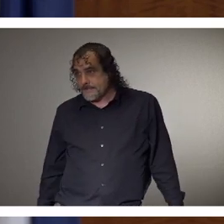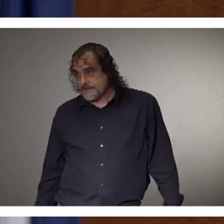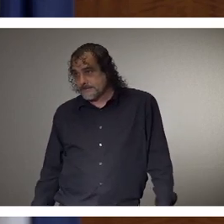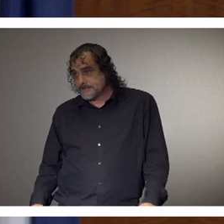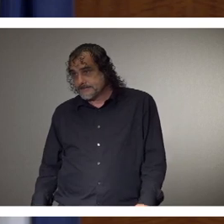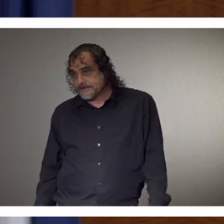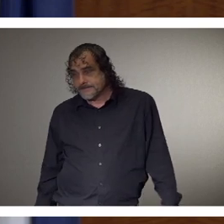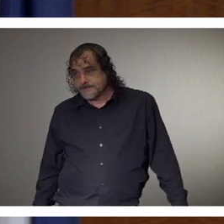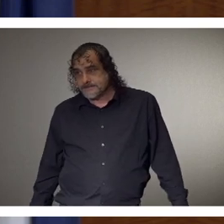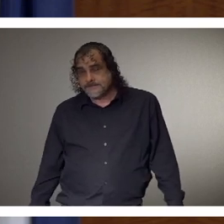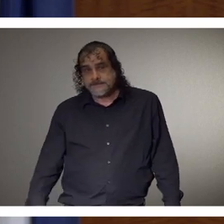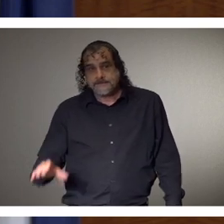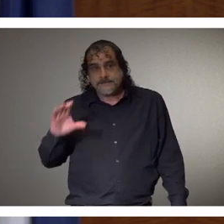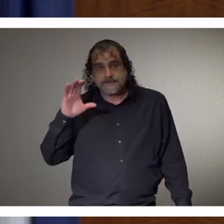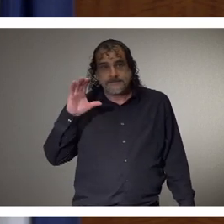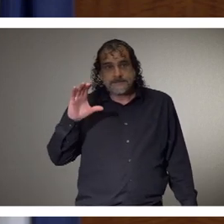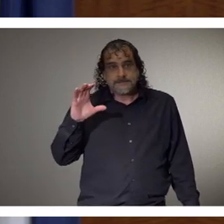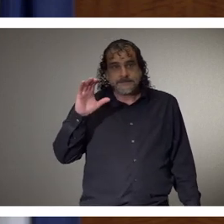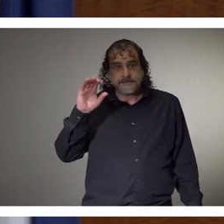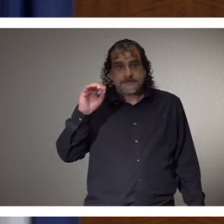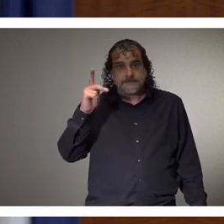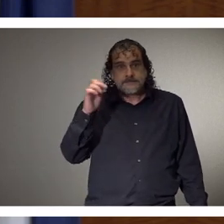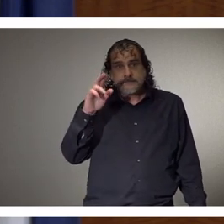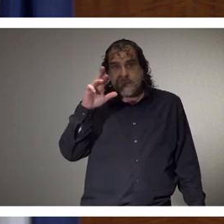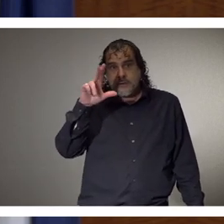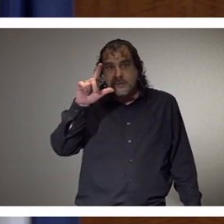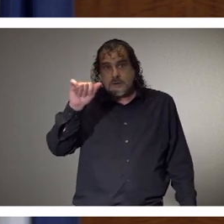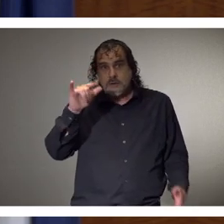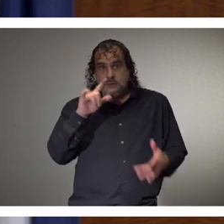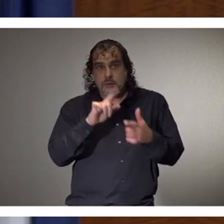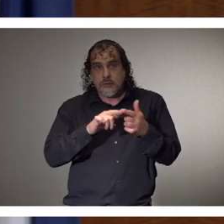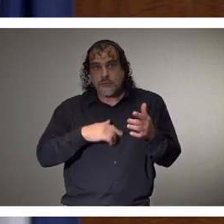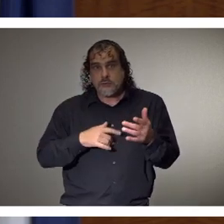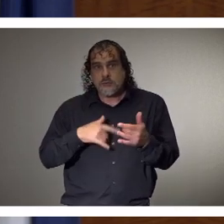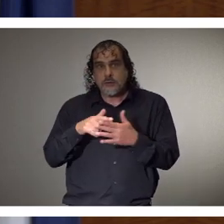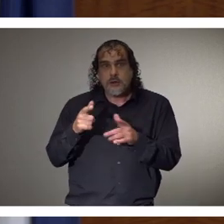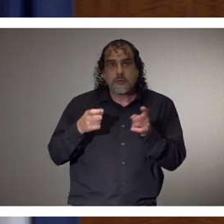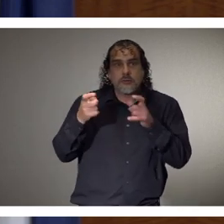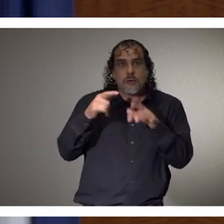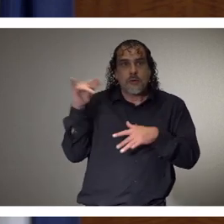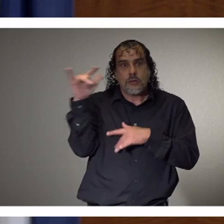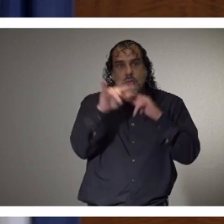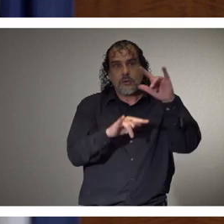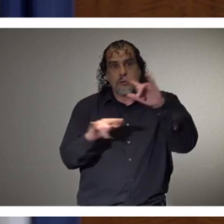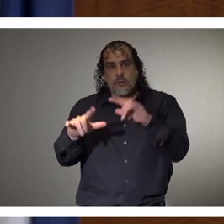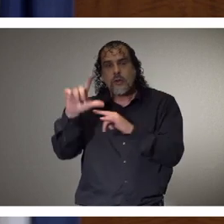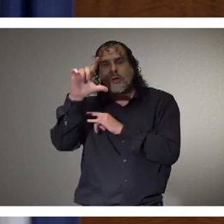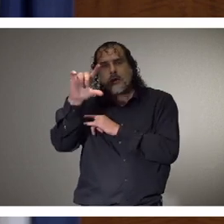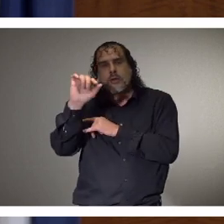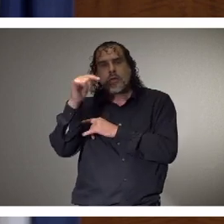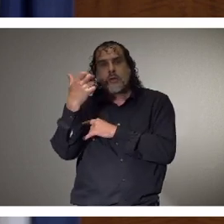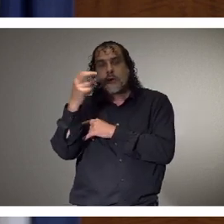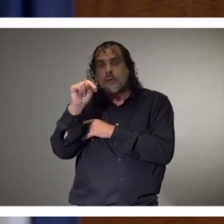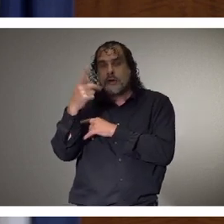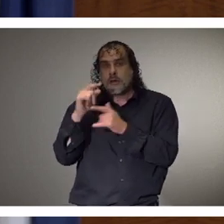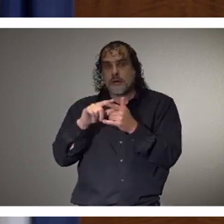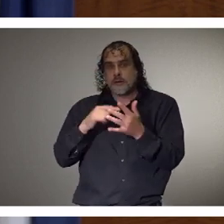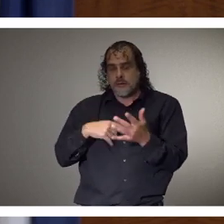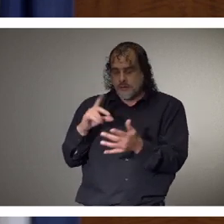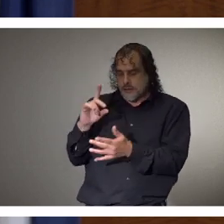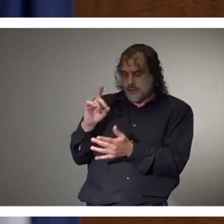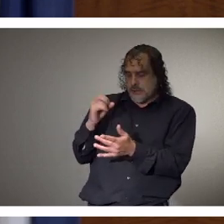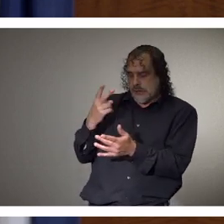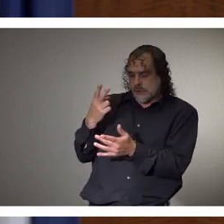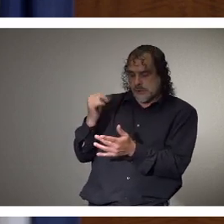Carla wants to be an air traffic controller. Happy birthday to Cameron Weaver, to Logan Helms, to Daniel Clam, to Lakin